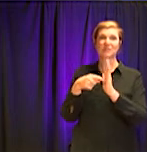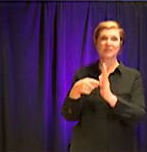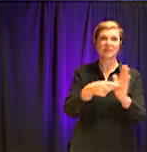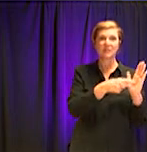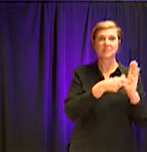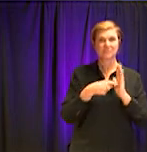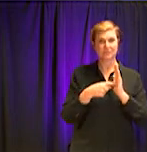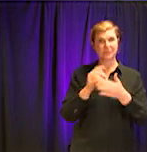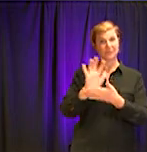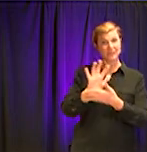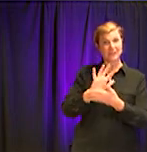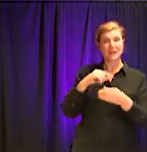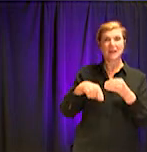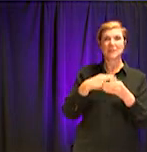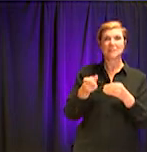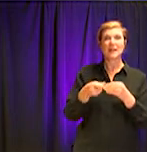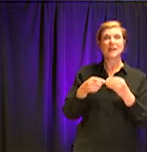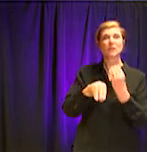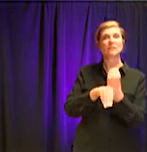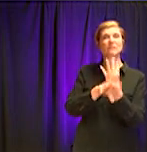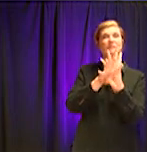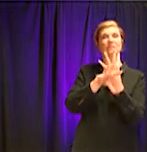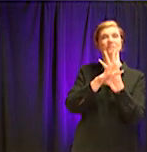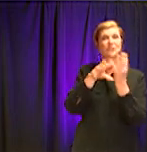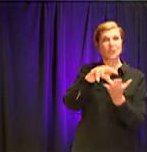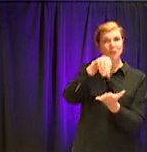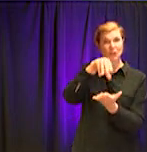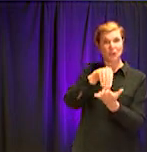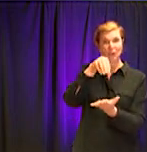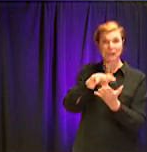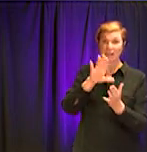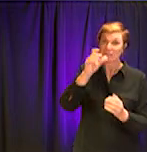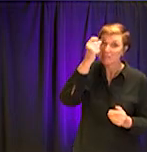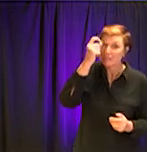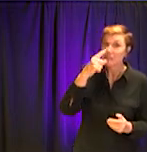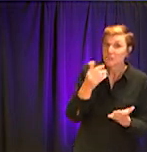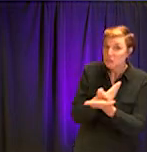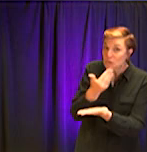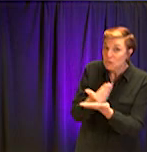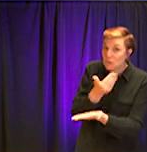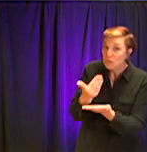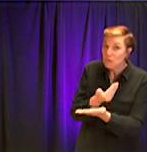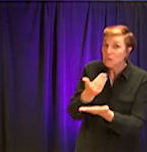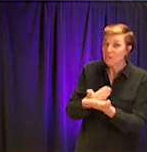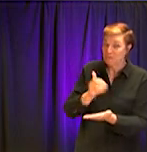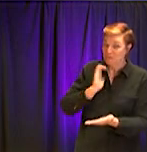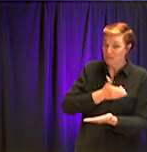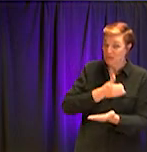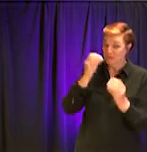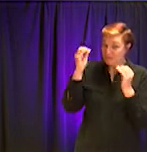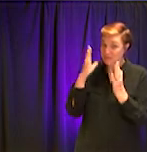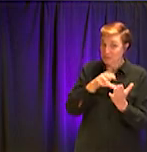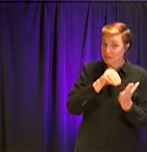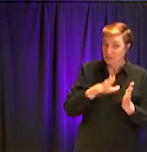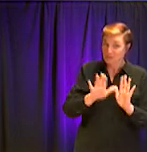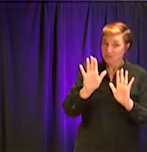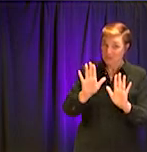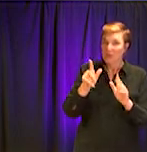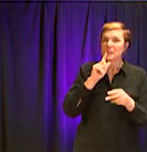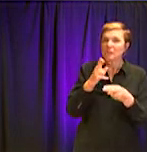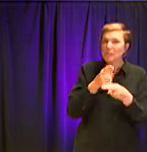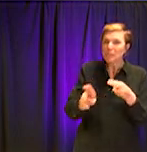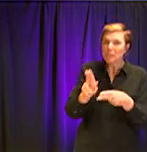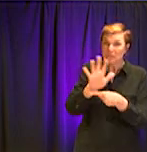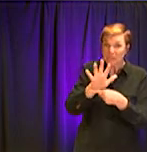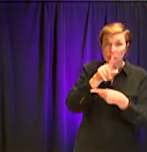learning days. And this is, this is uncharted territory for this period of time. And so with this quick video, I want you to see this